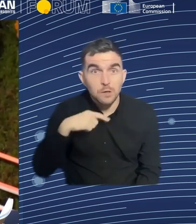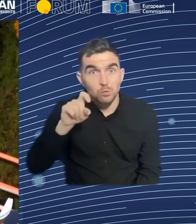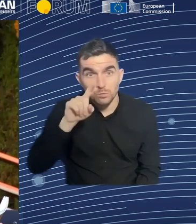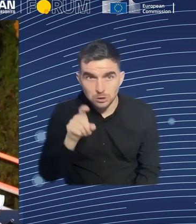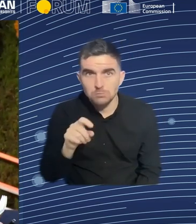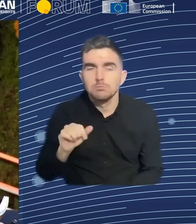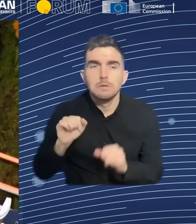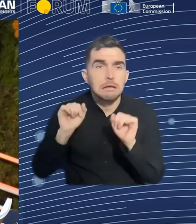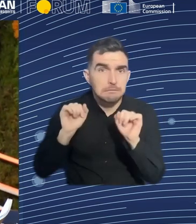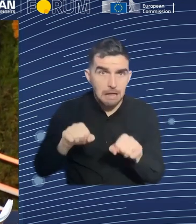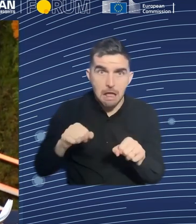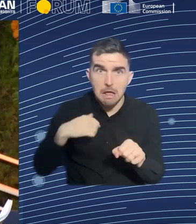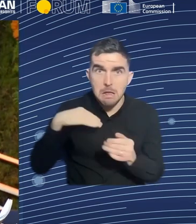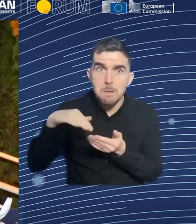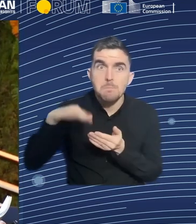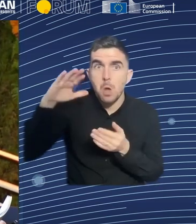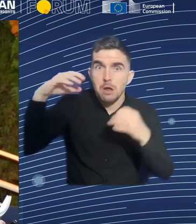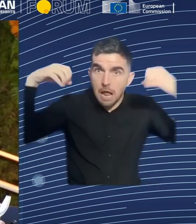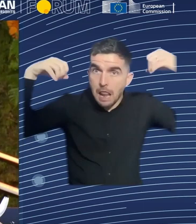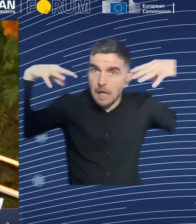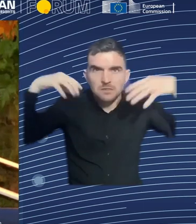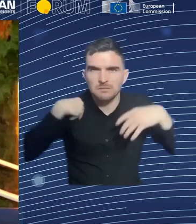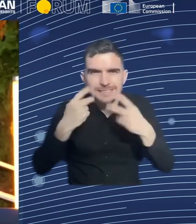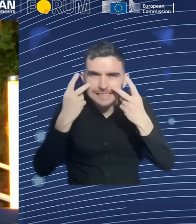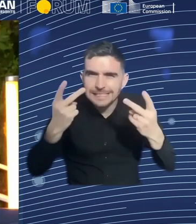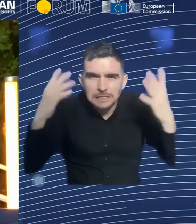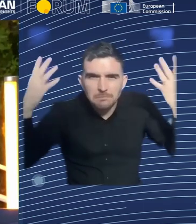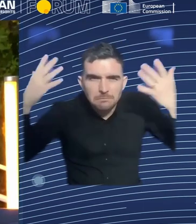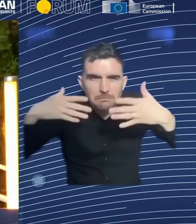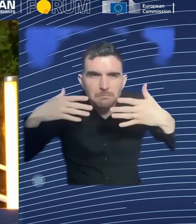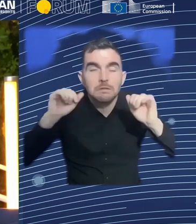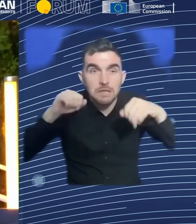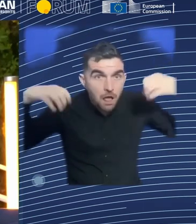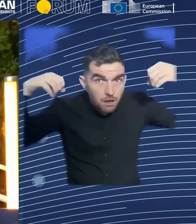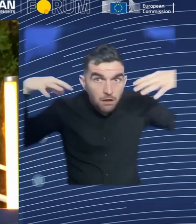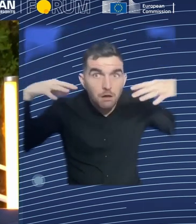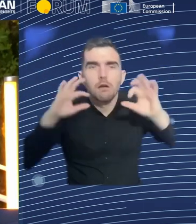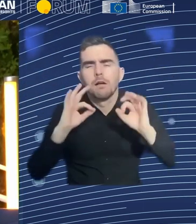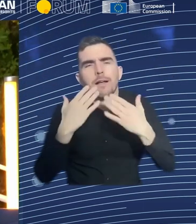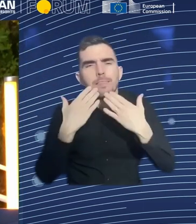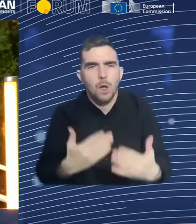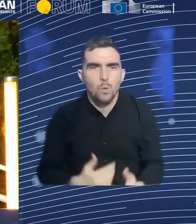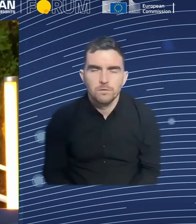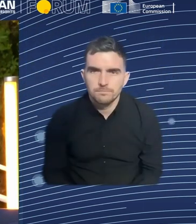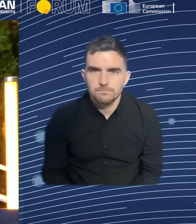Thank you very much. Do we have more questions in the audience to wrap up this